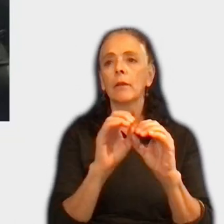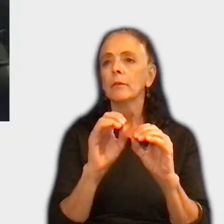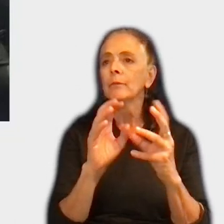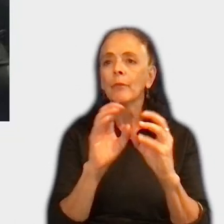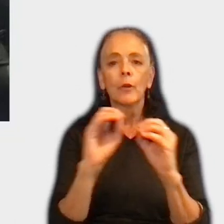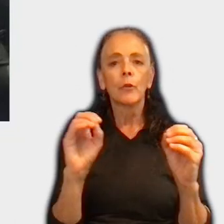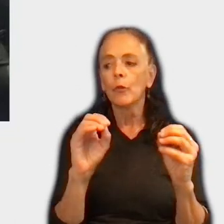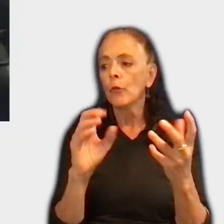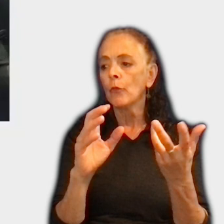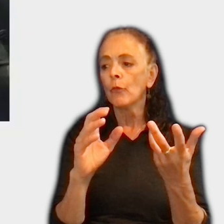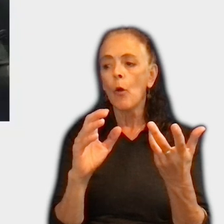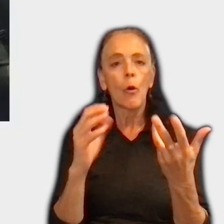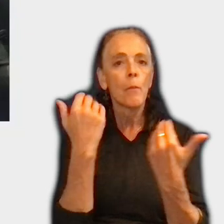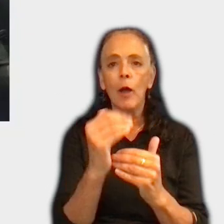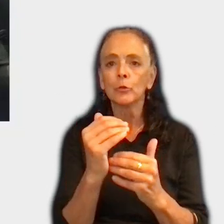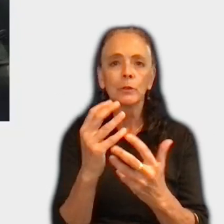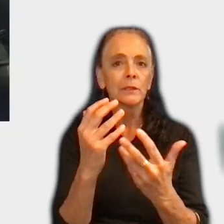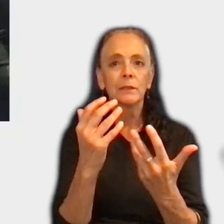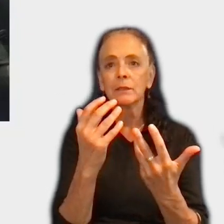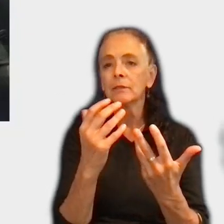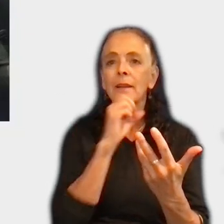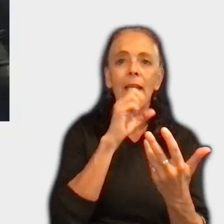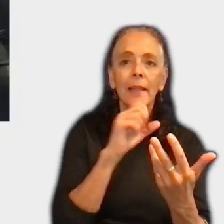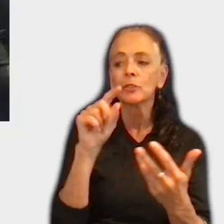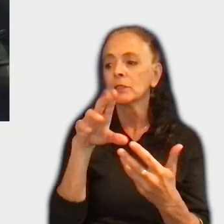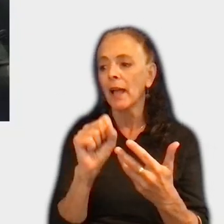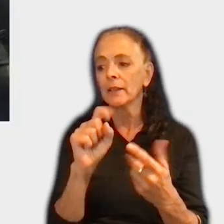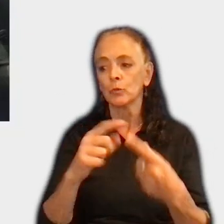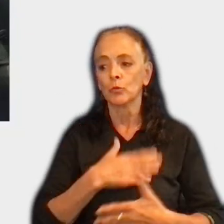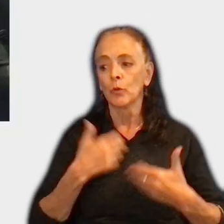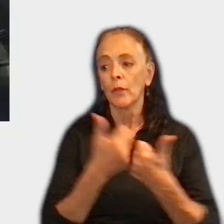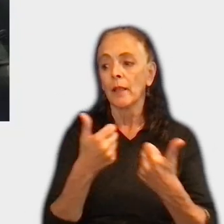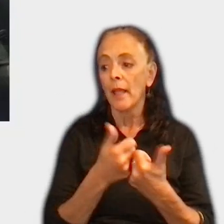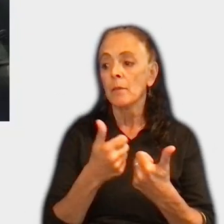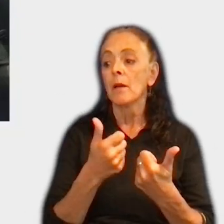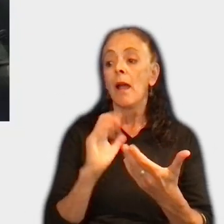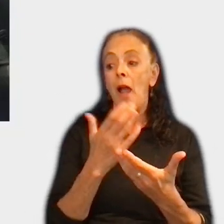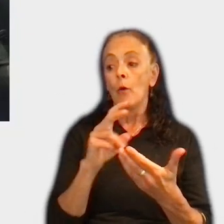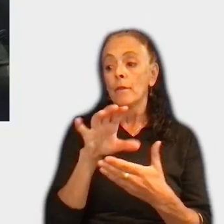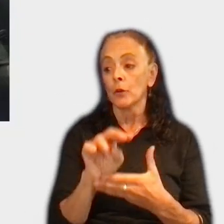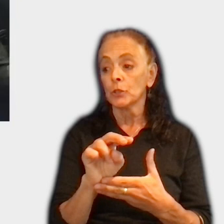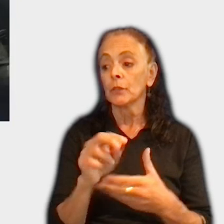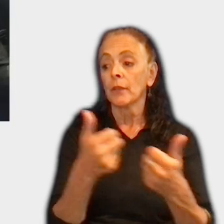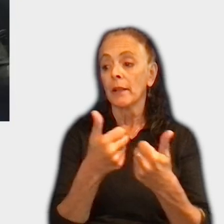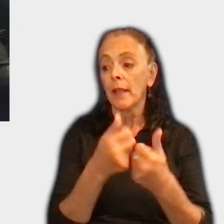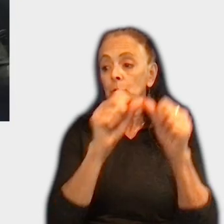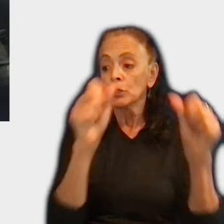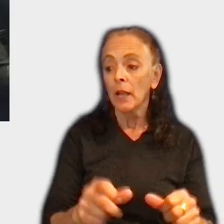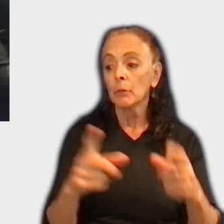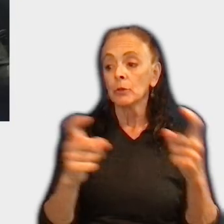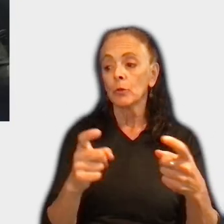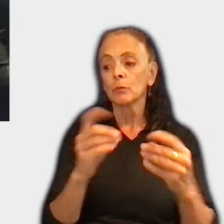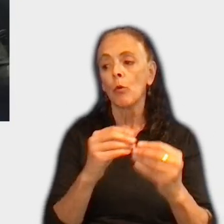status to enjoy the games. In arcade cabinet version, the game shapes, controls are more pleasant, appealing, and less intimidating for some